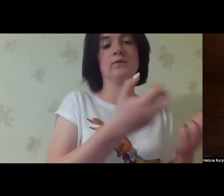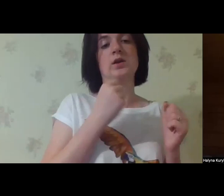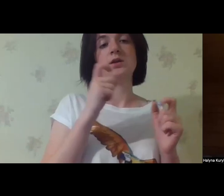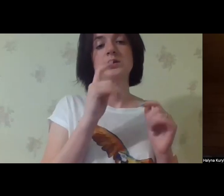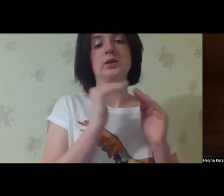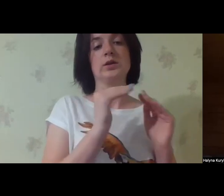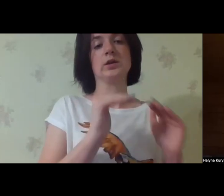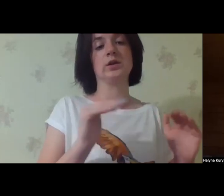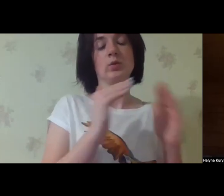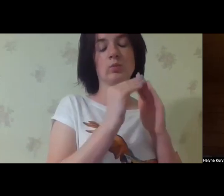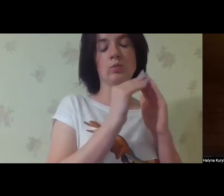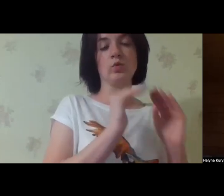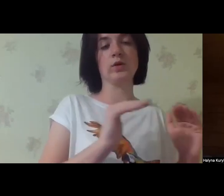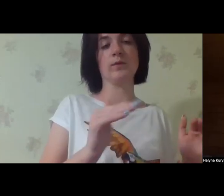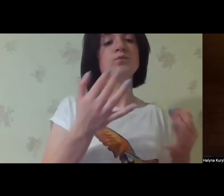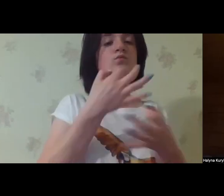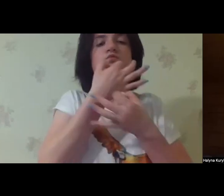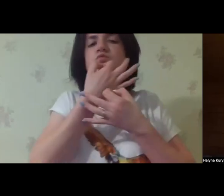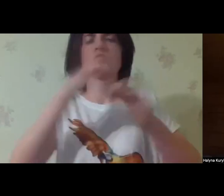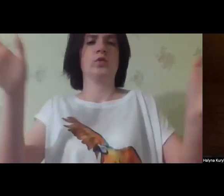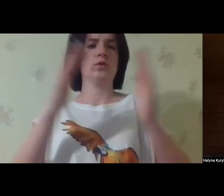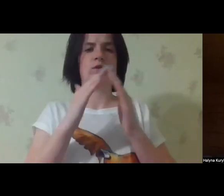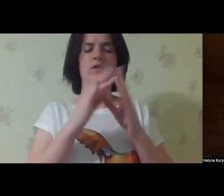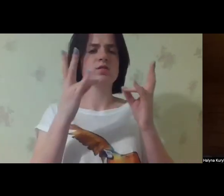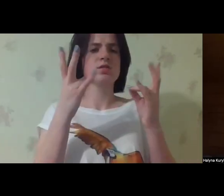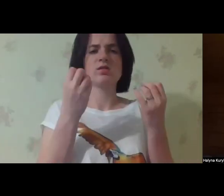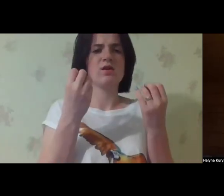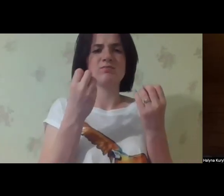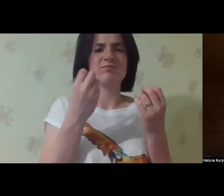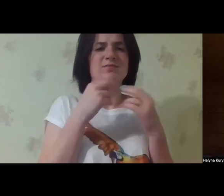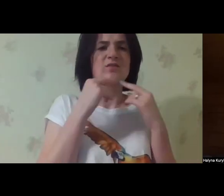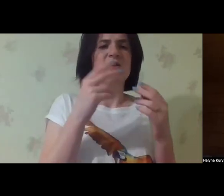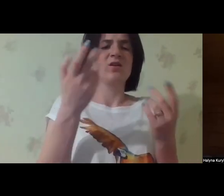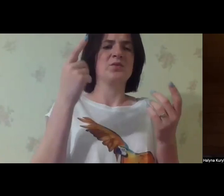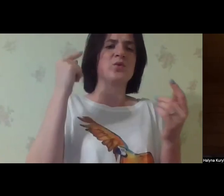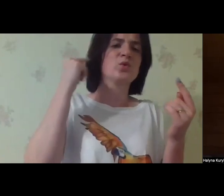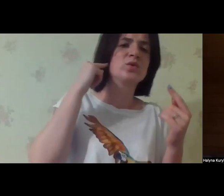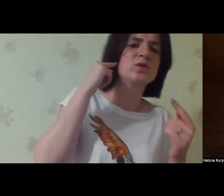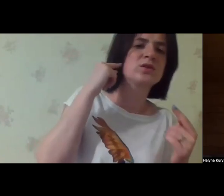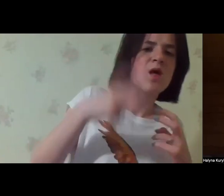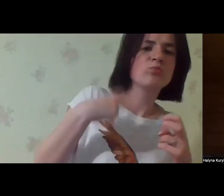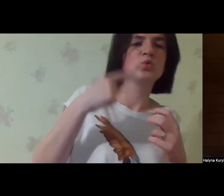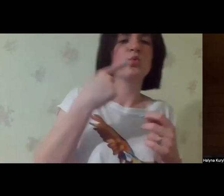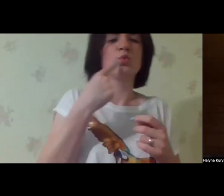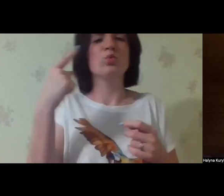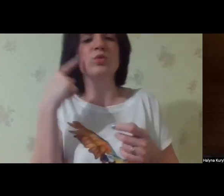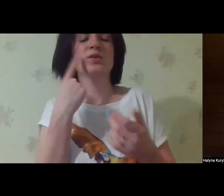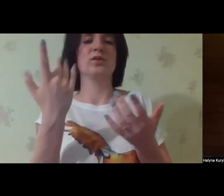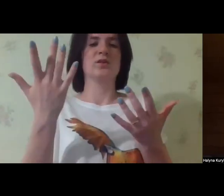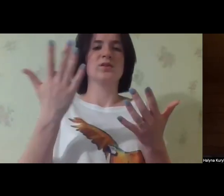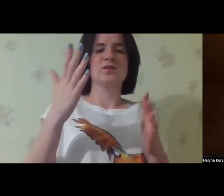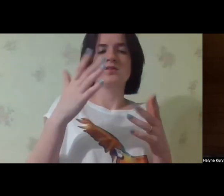a boy or girl, right, any child, regardless of any characteristics.